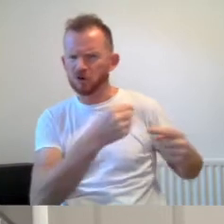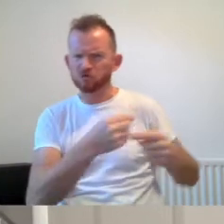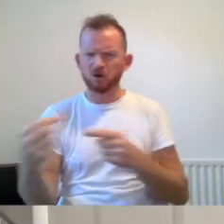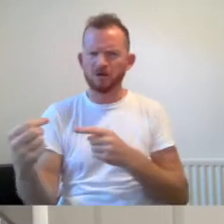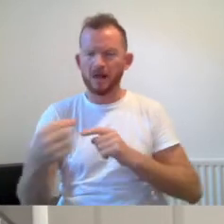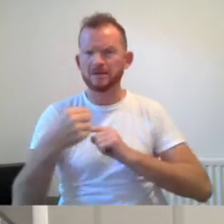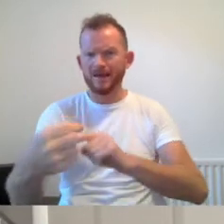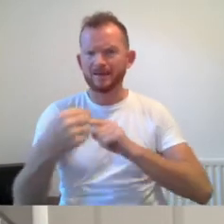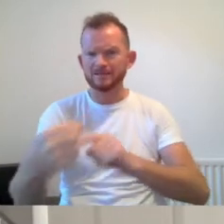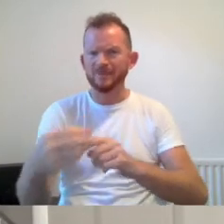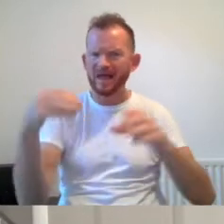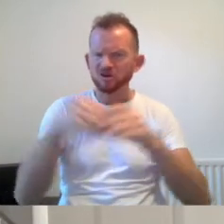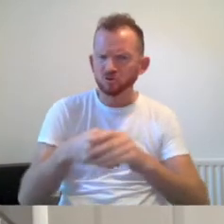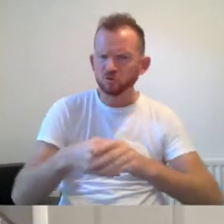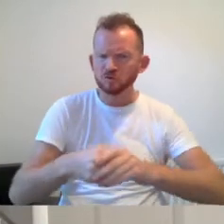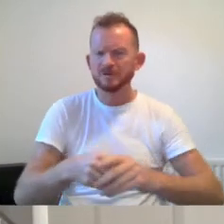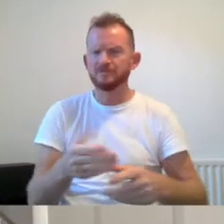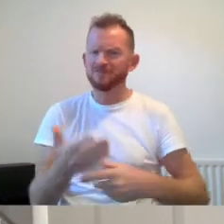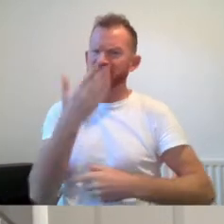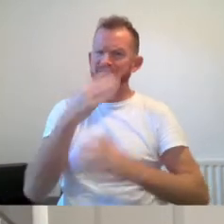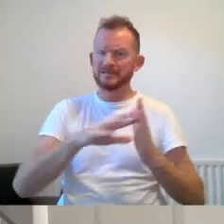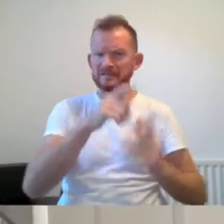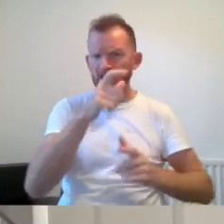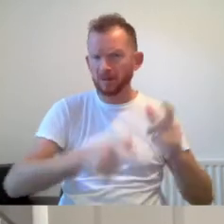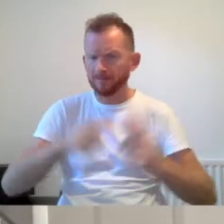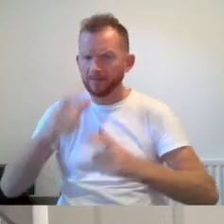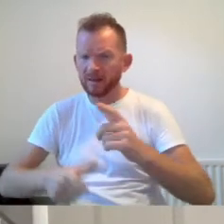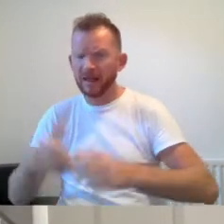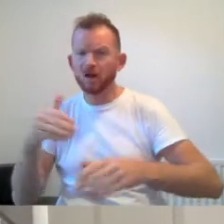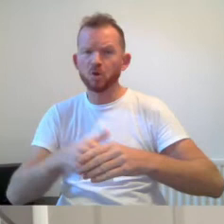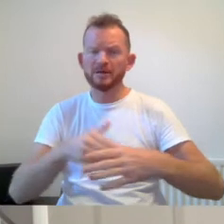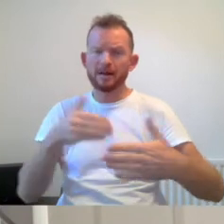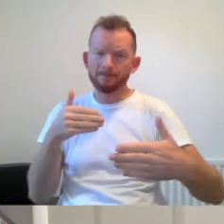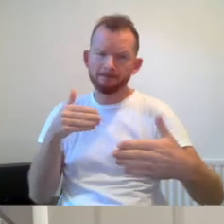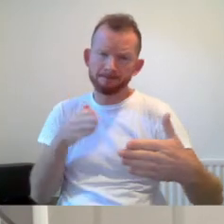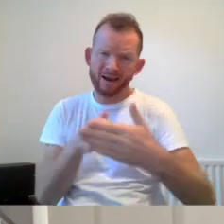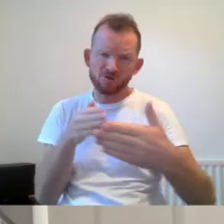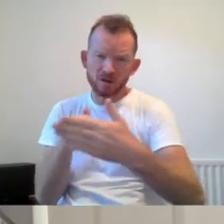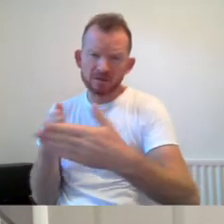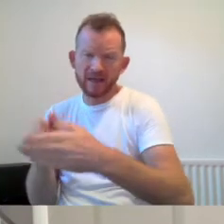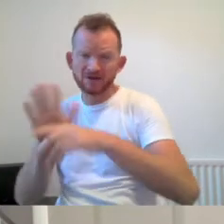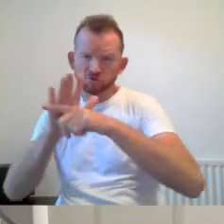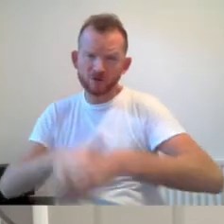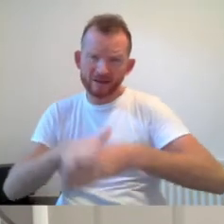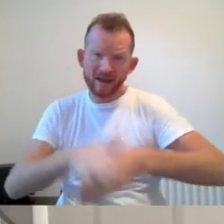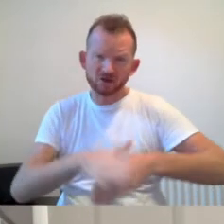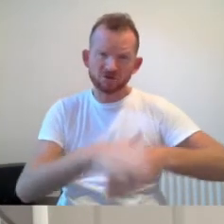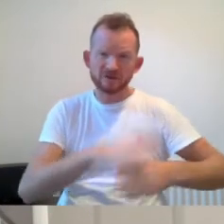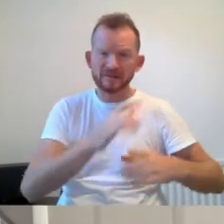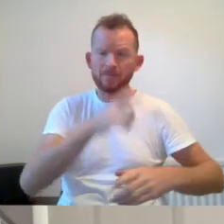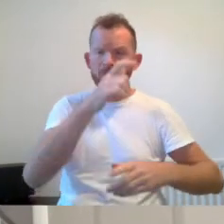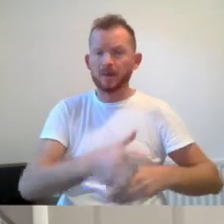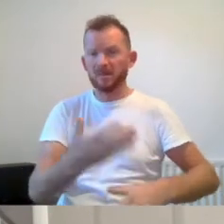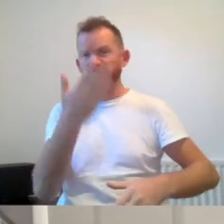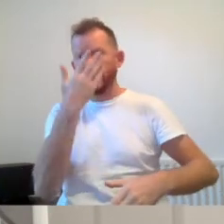facing disabled people, including things like the barriers and discrimination that disabled people face, changing